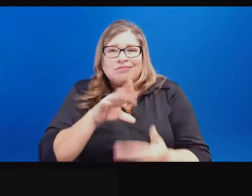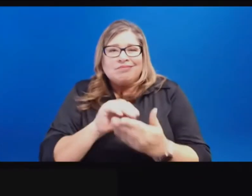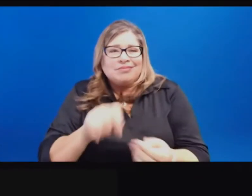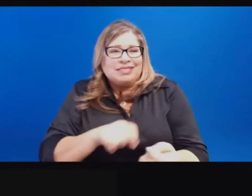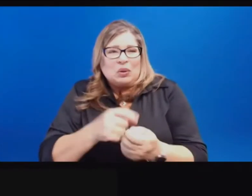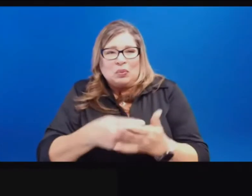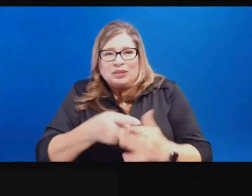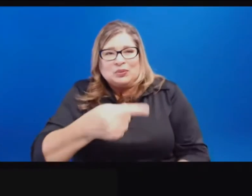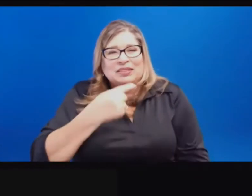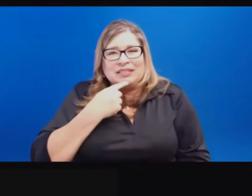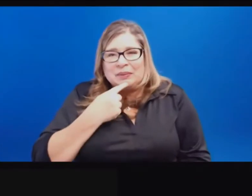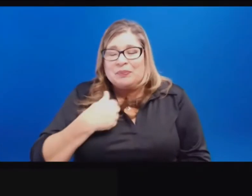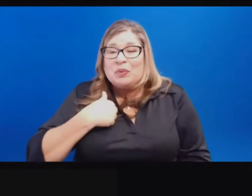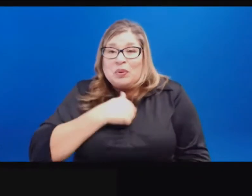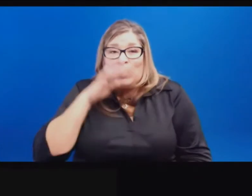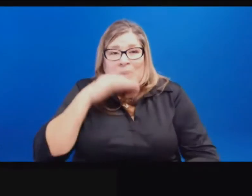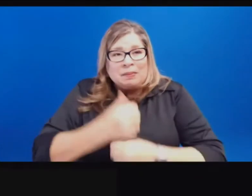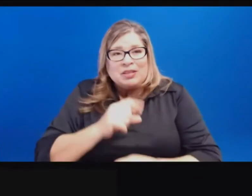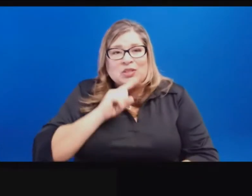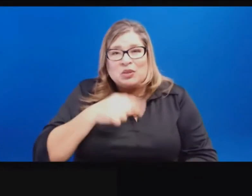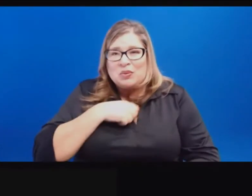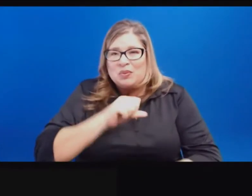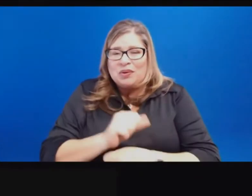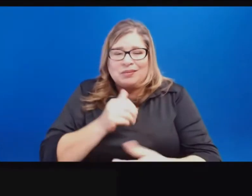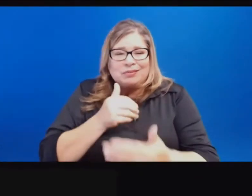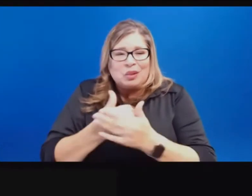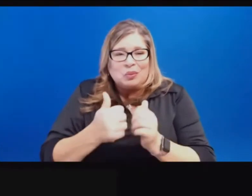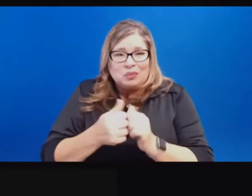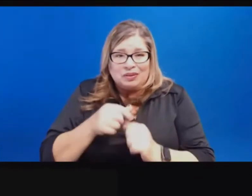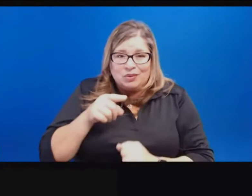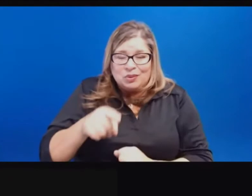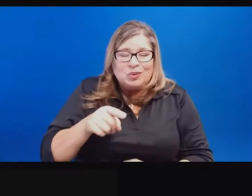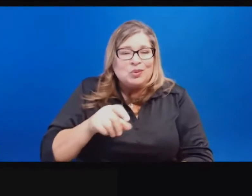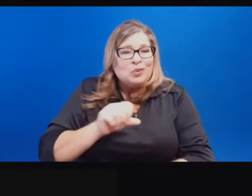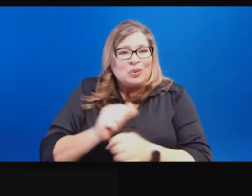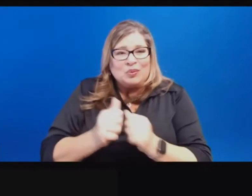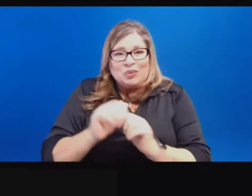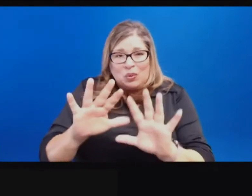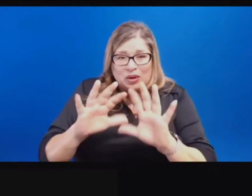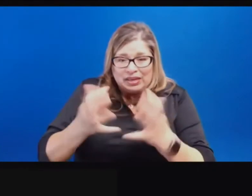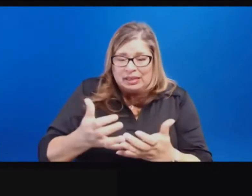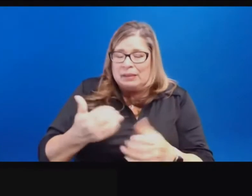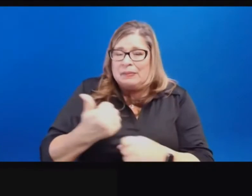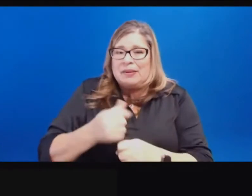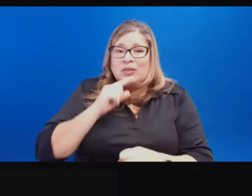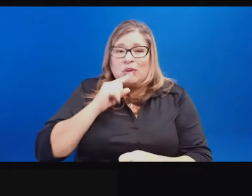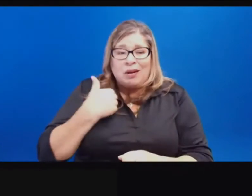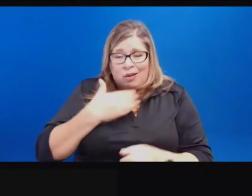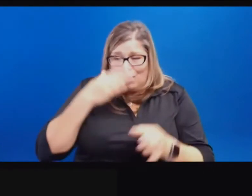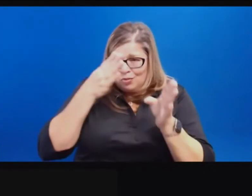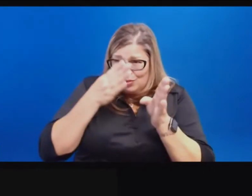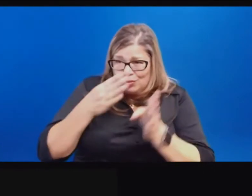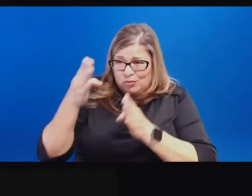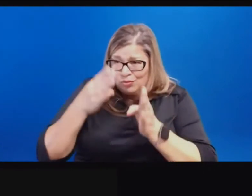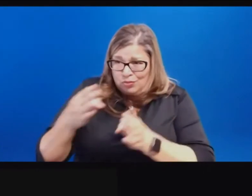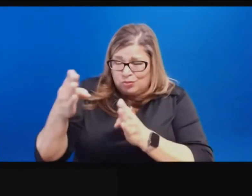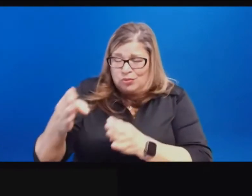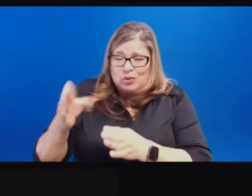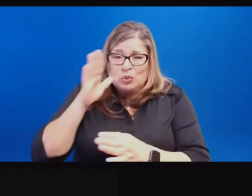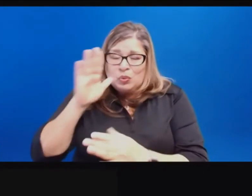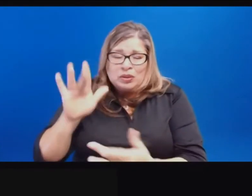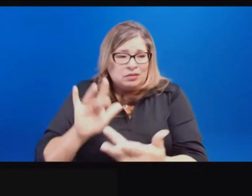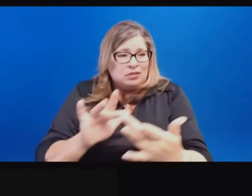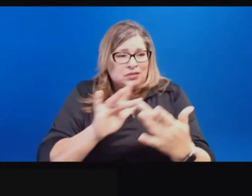that we will be making sure that we work closely with you and your team to make sure that our strategies align with the goals to reach the populations that we